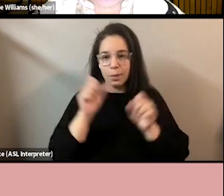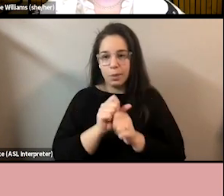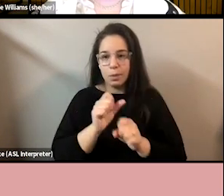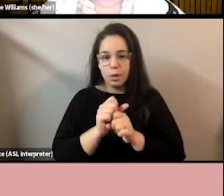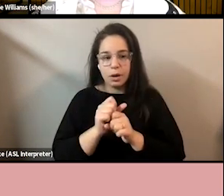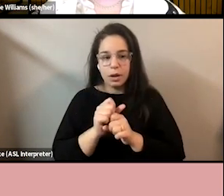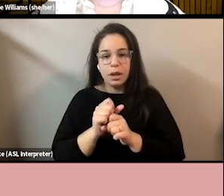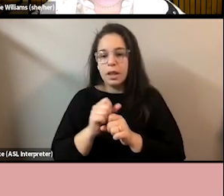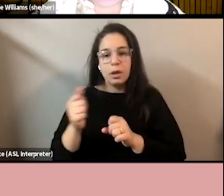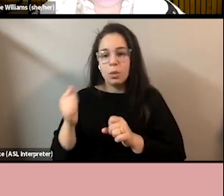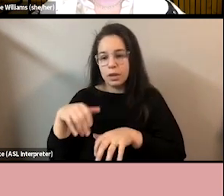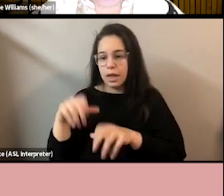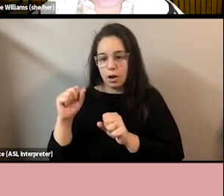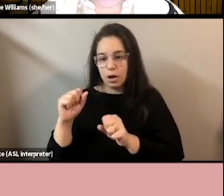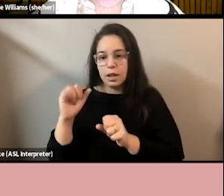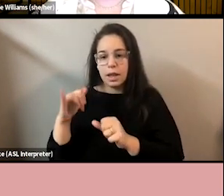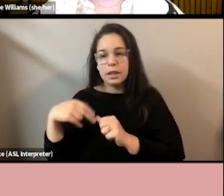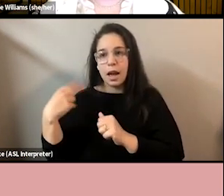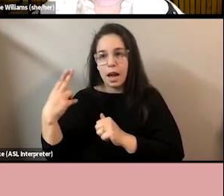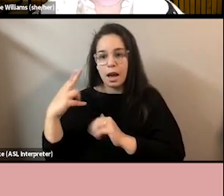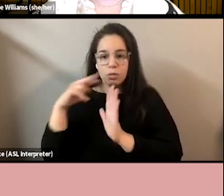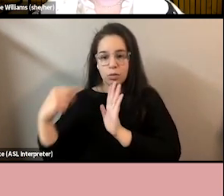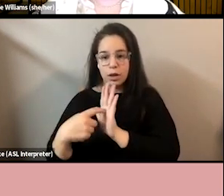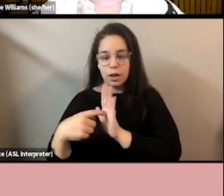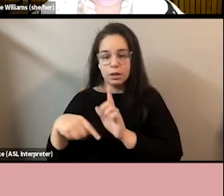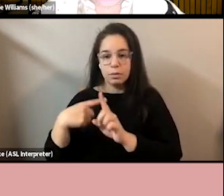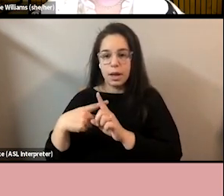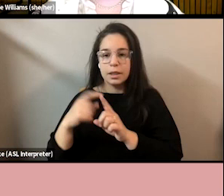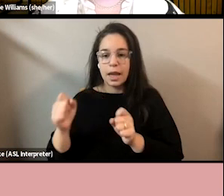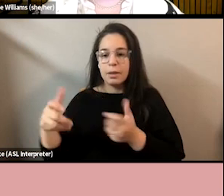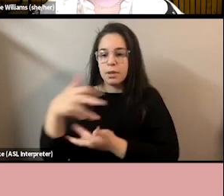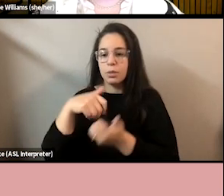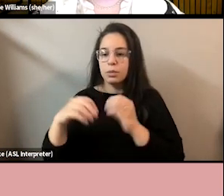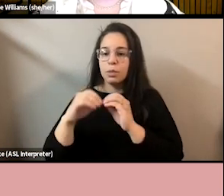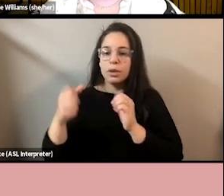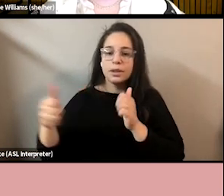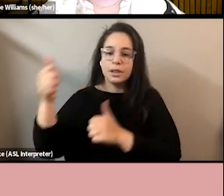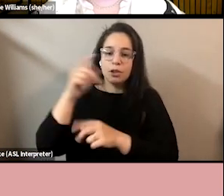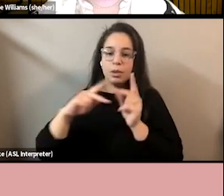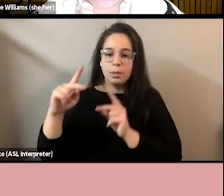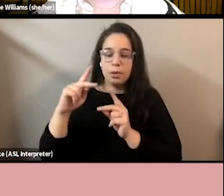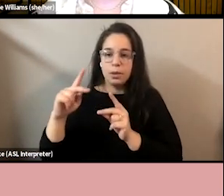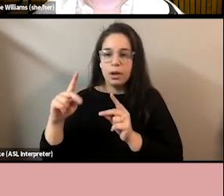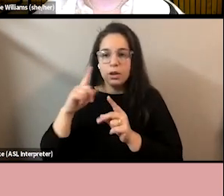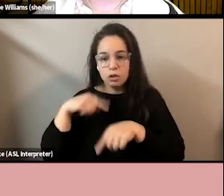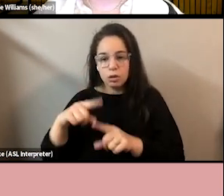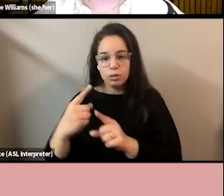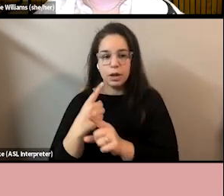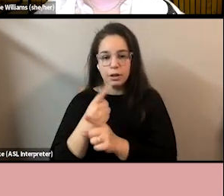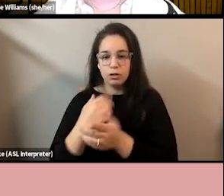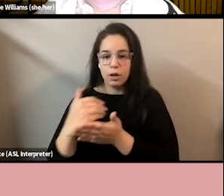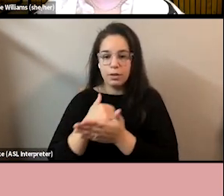tasks that the business values and gives them the opportunity to to mingle with more senior people normally in revenue driving